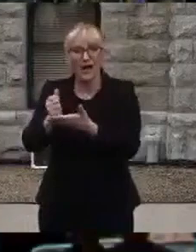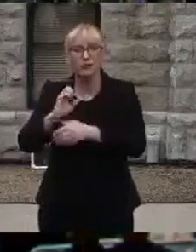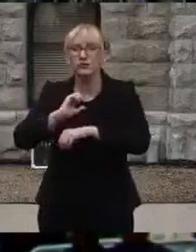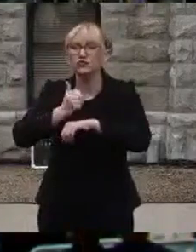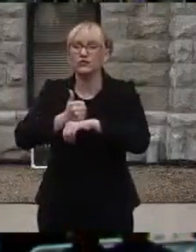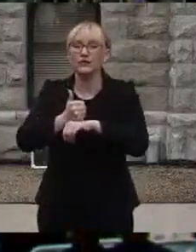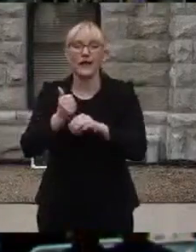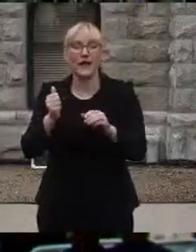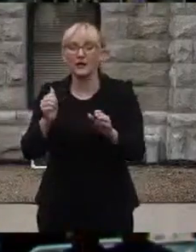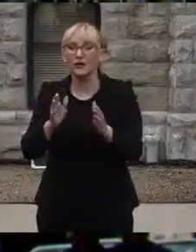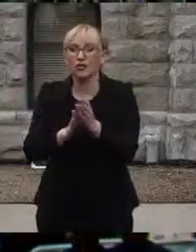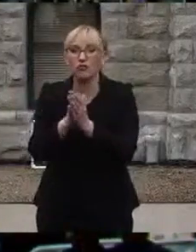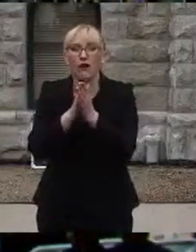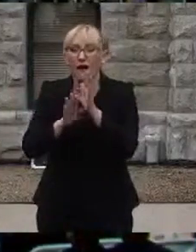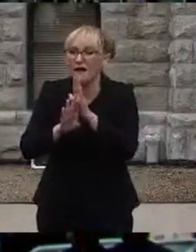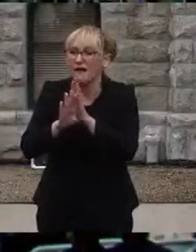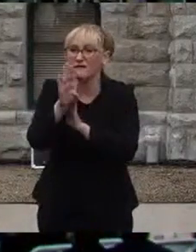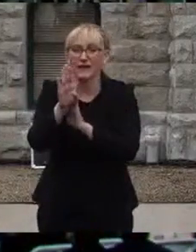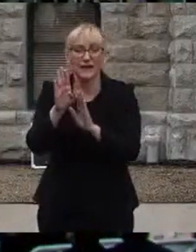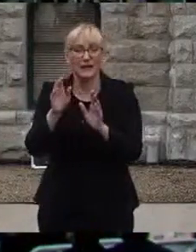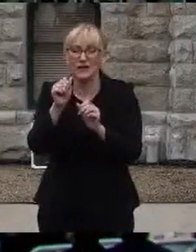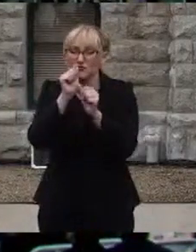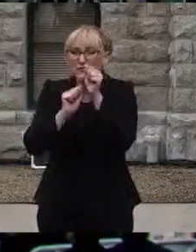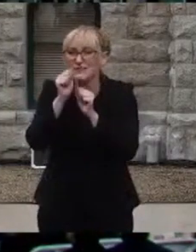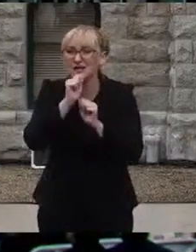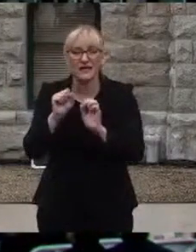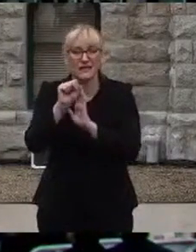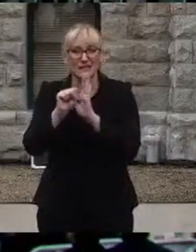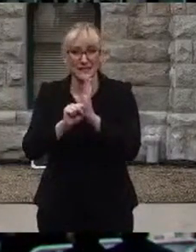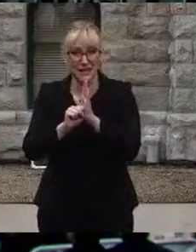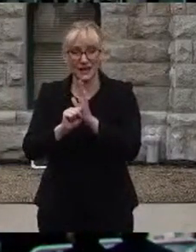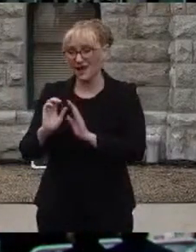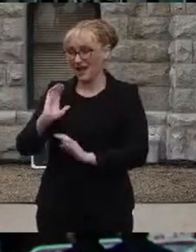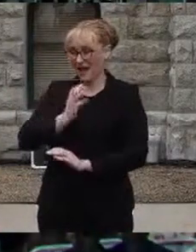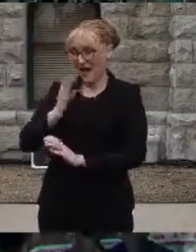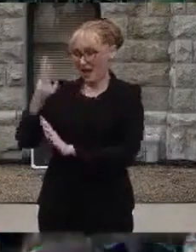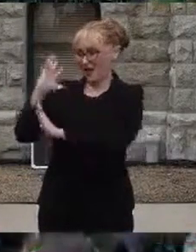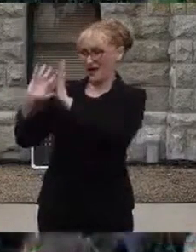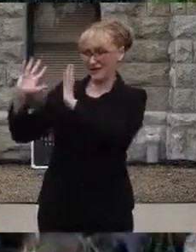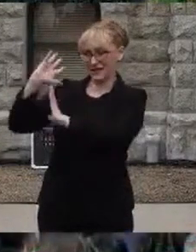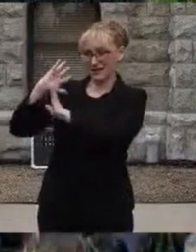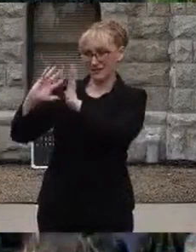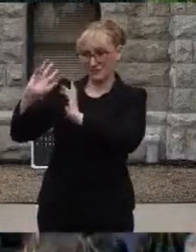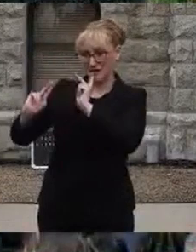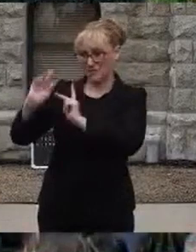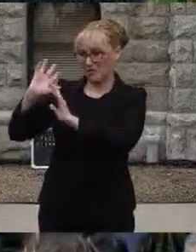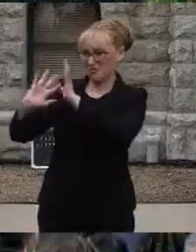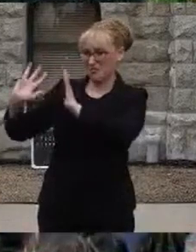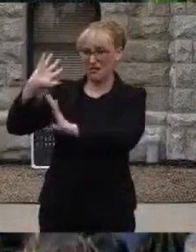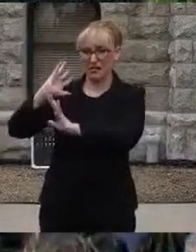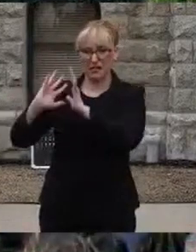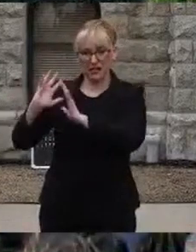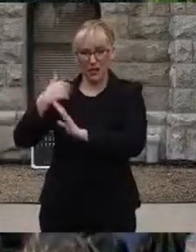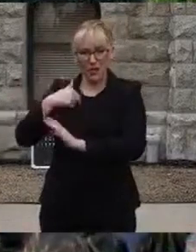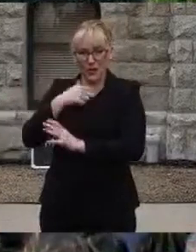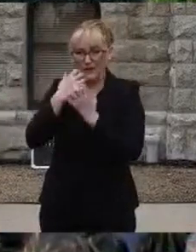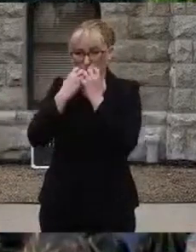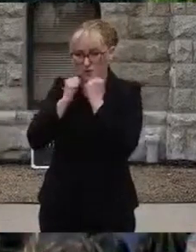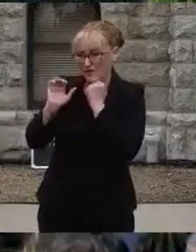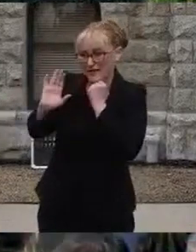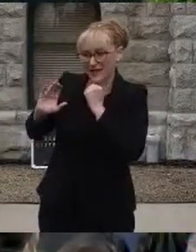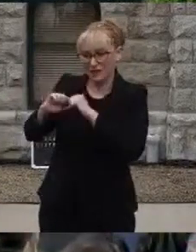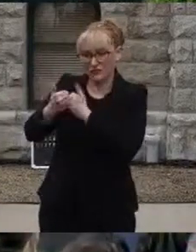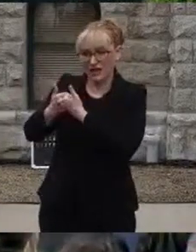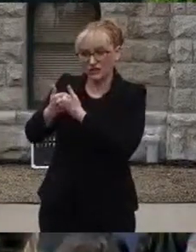ancestors and predecessors embraced the challenges of their times, and now it is our turn to carry on that